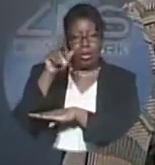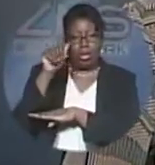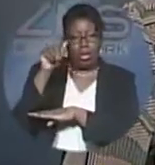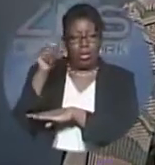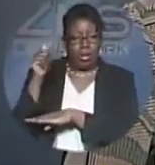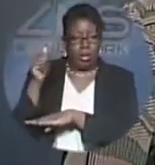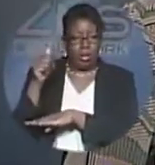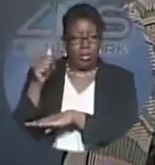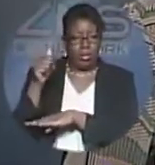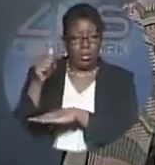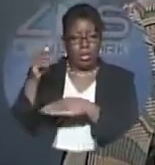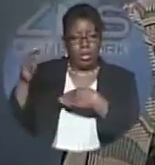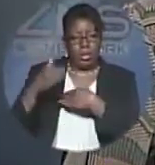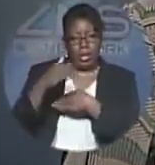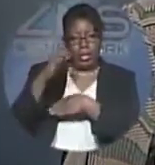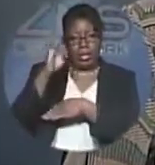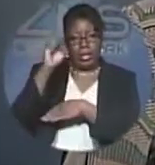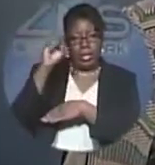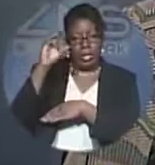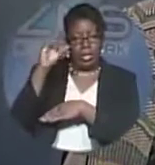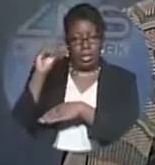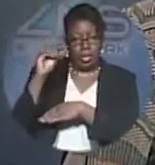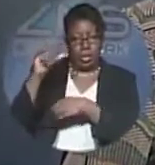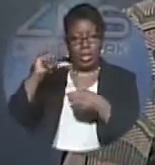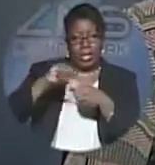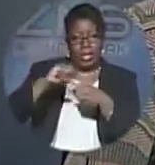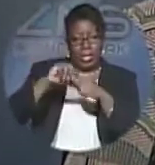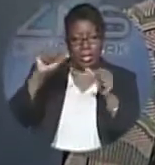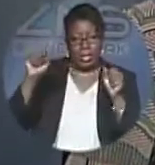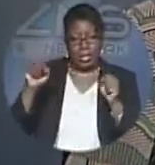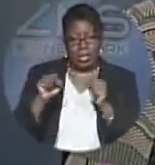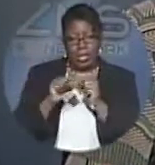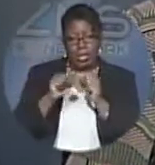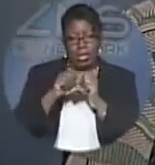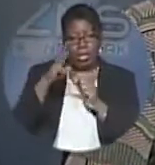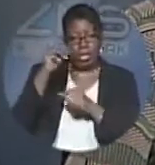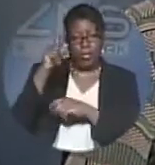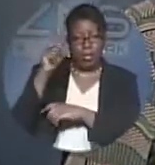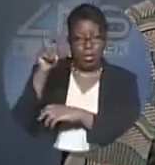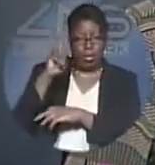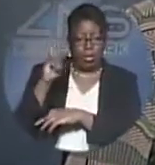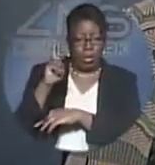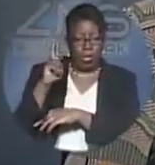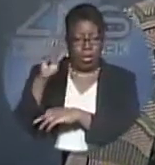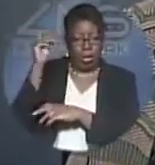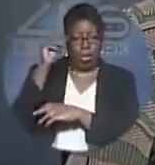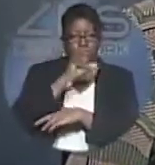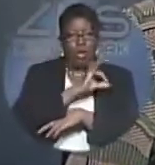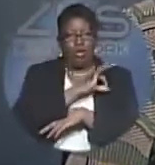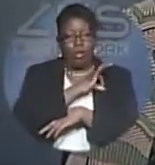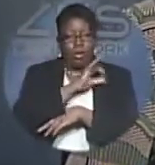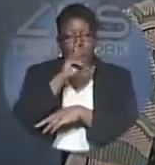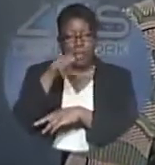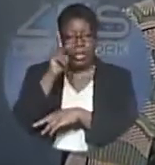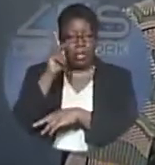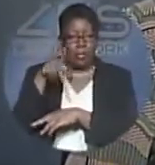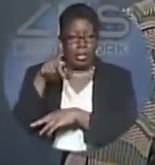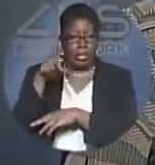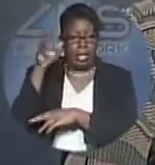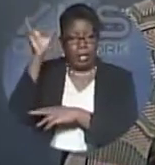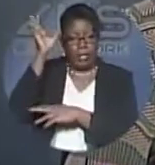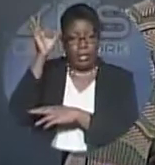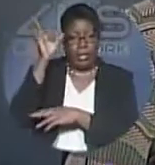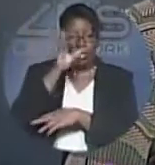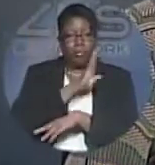the Esso gas station on Thompson Boulevard. Tonight's speakers include Mount Moriah candidate Arnold Forbes, PLP deputy leader Philip